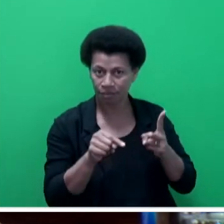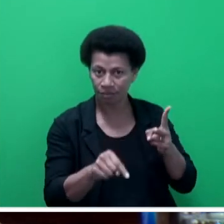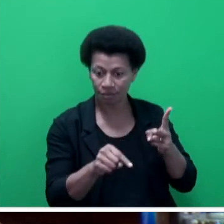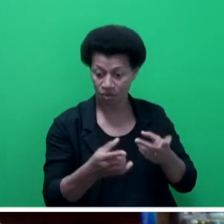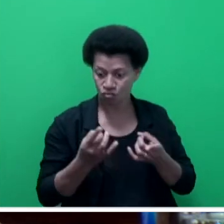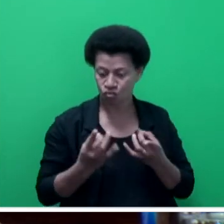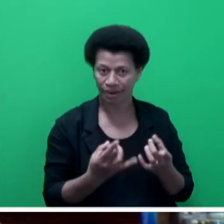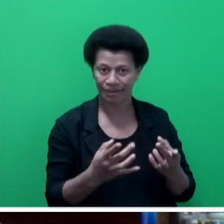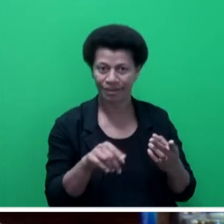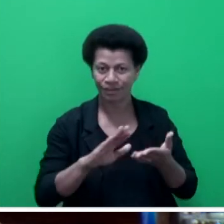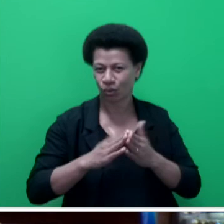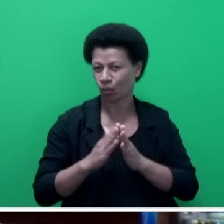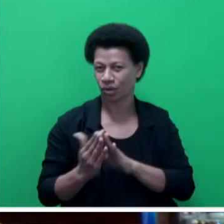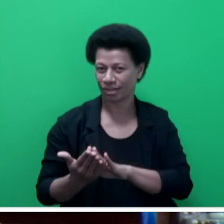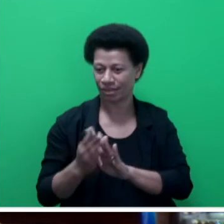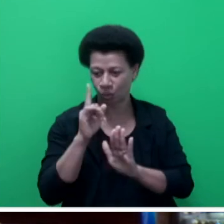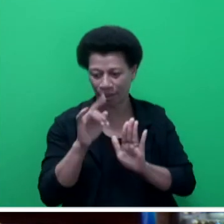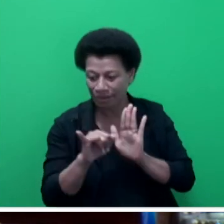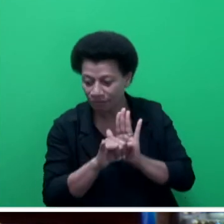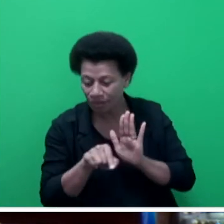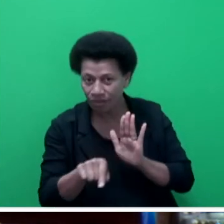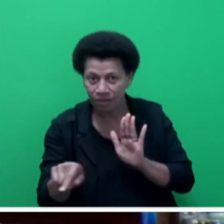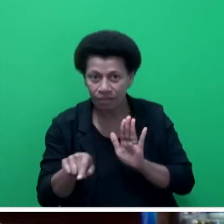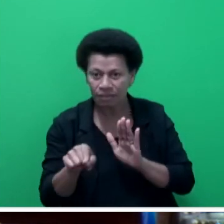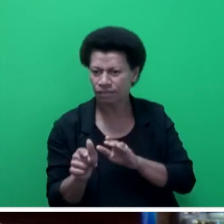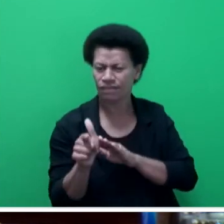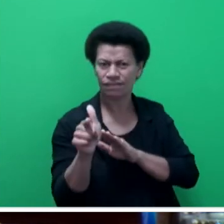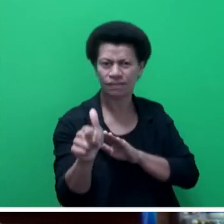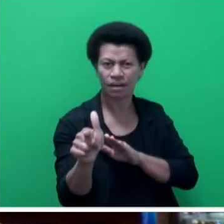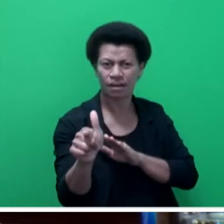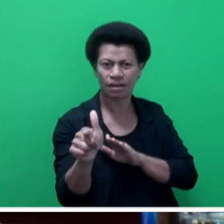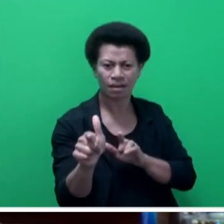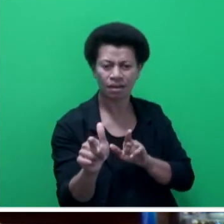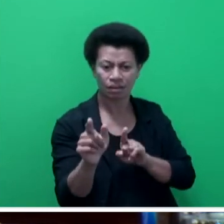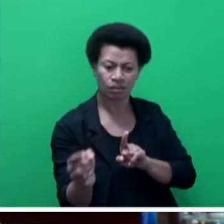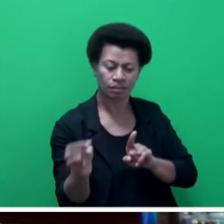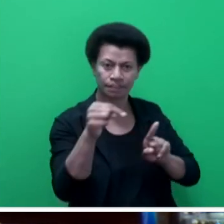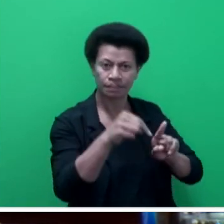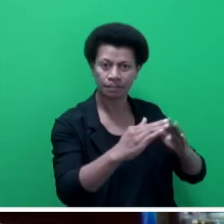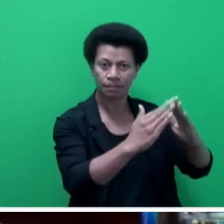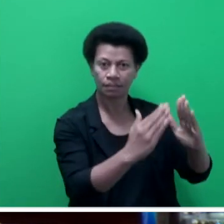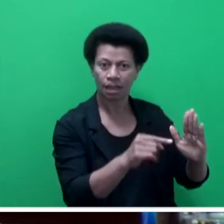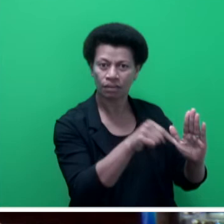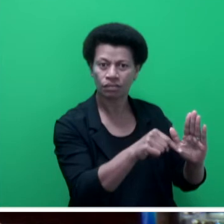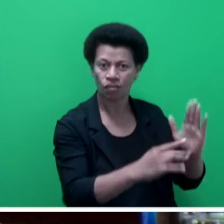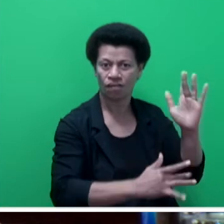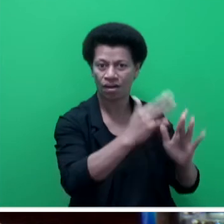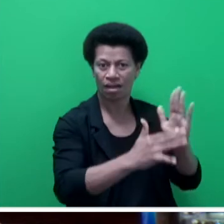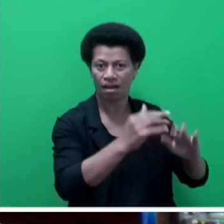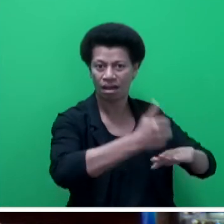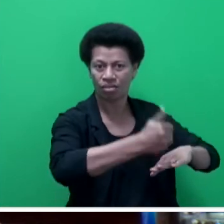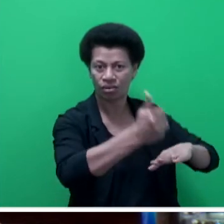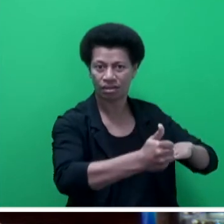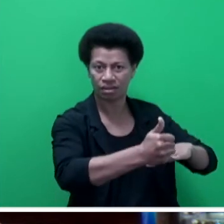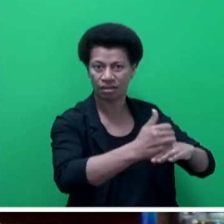level of the community and identification of distance from the nearest fire station topography of the area, building